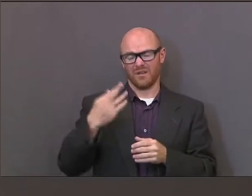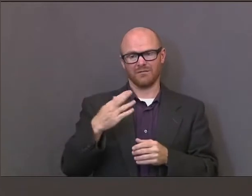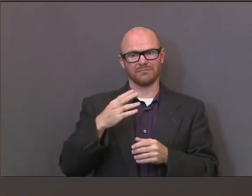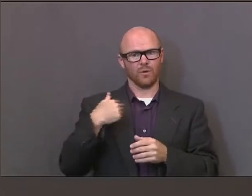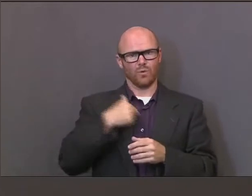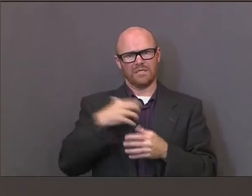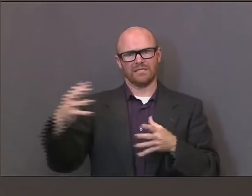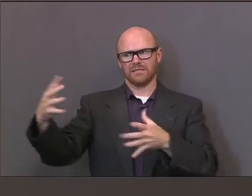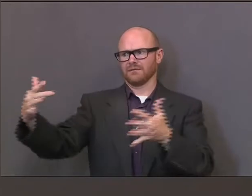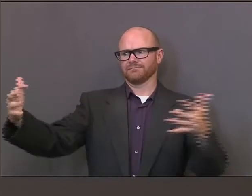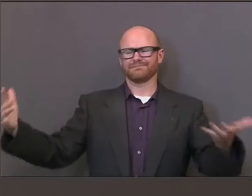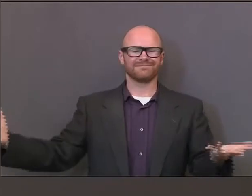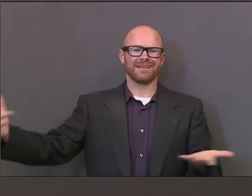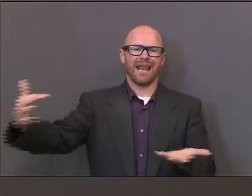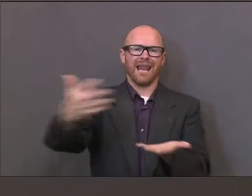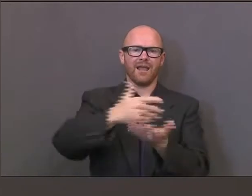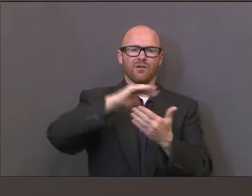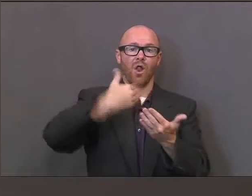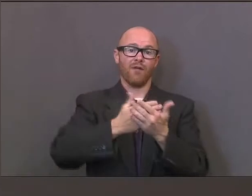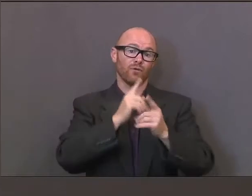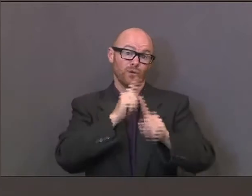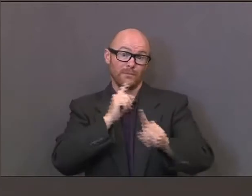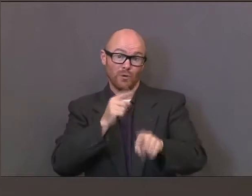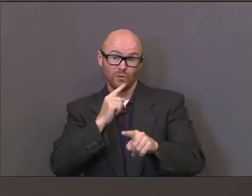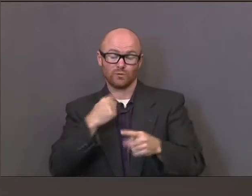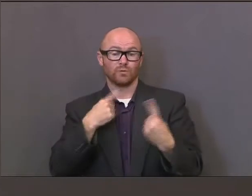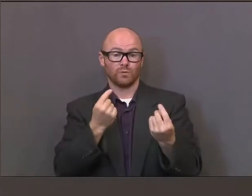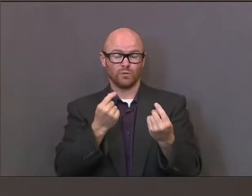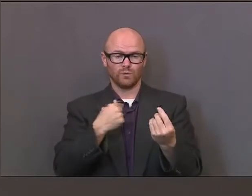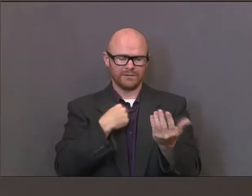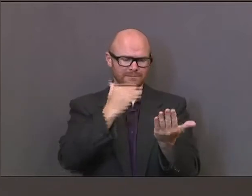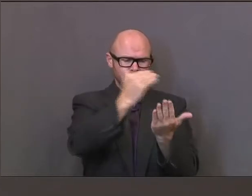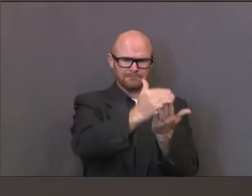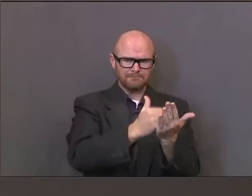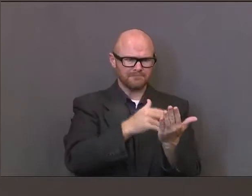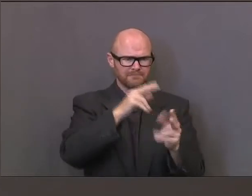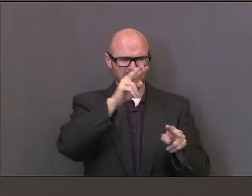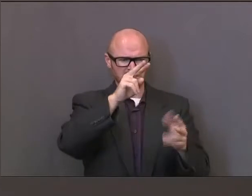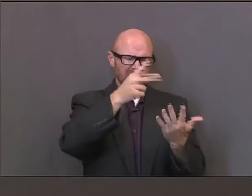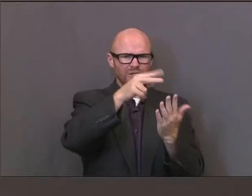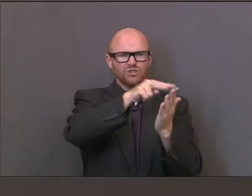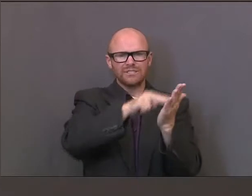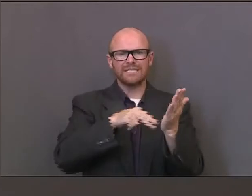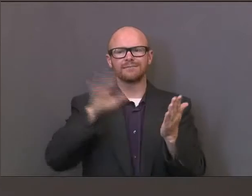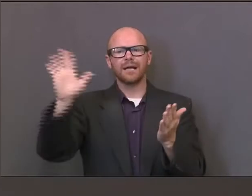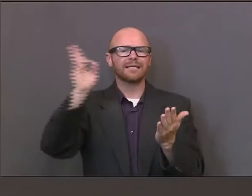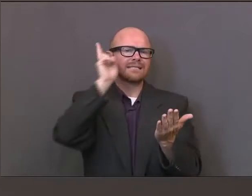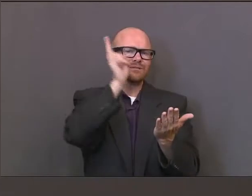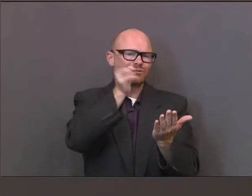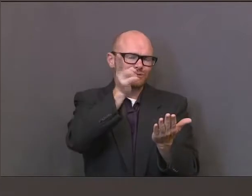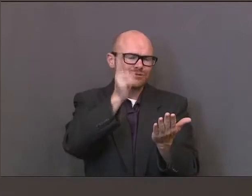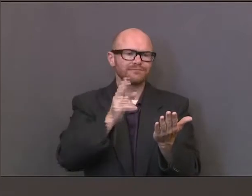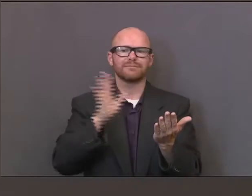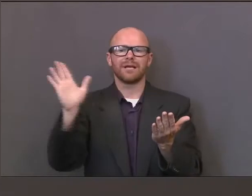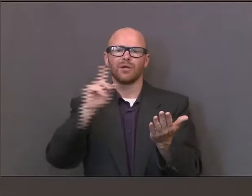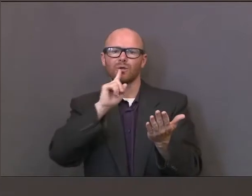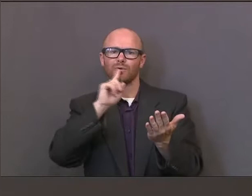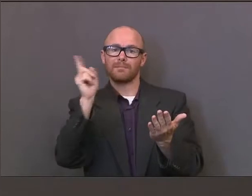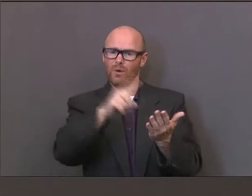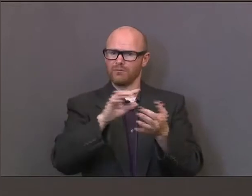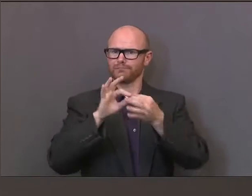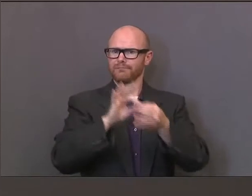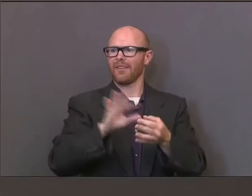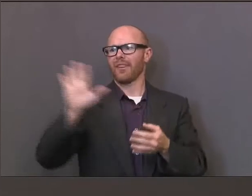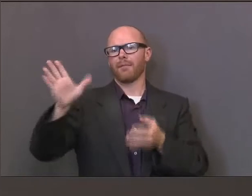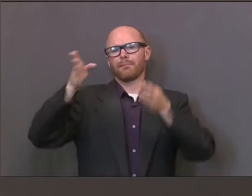mentioned previously. Our investigators then take a history of events from the reporting party, including a review of the circumstances and events that led